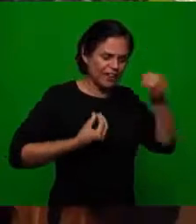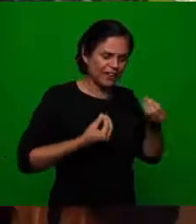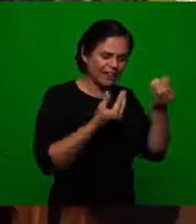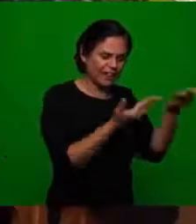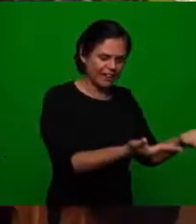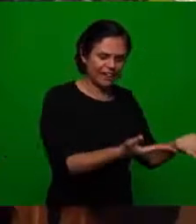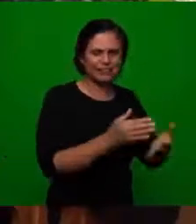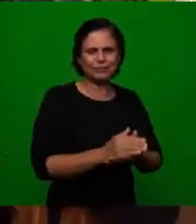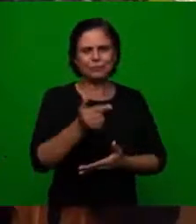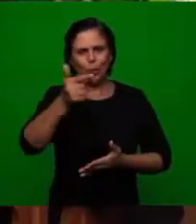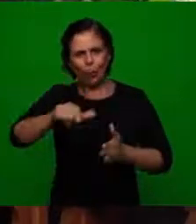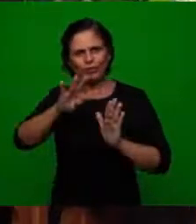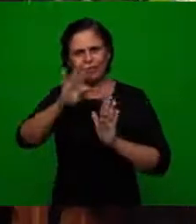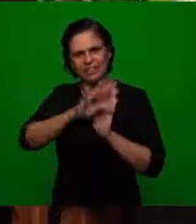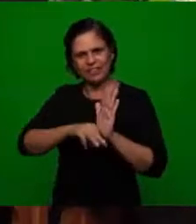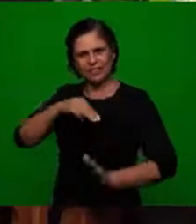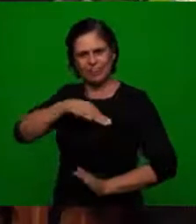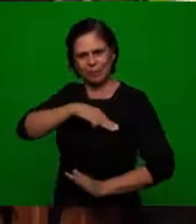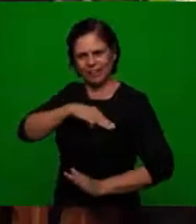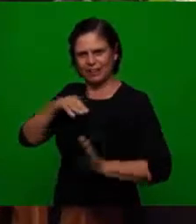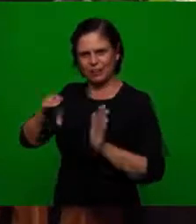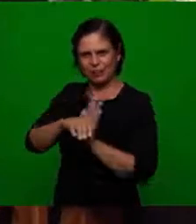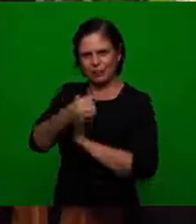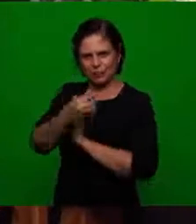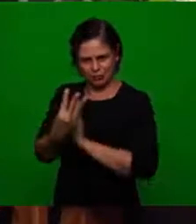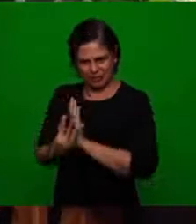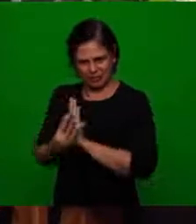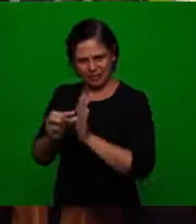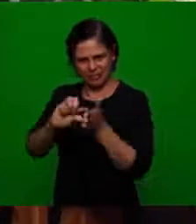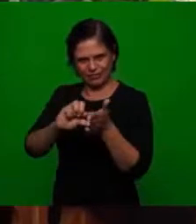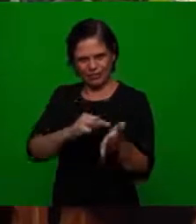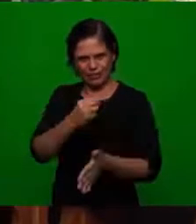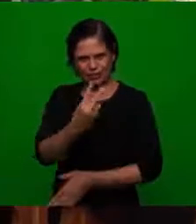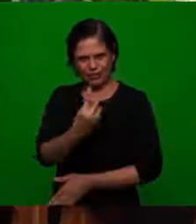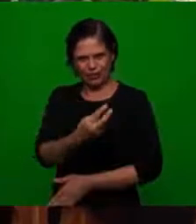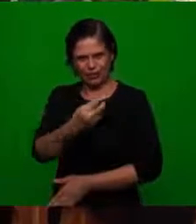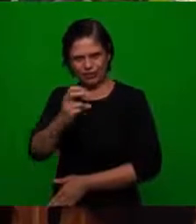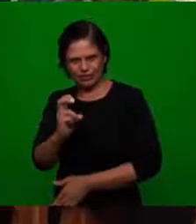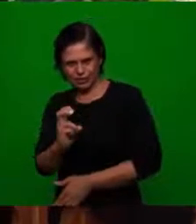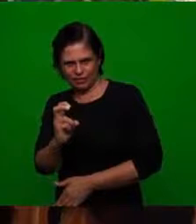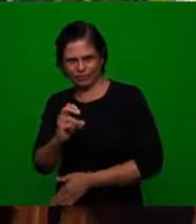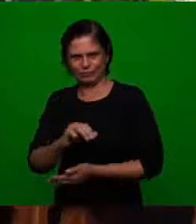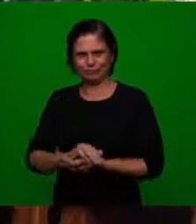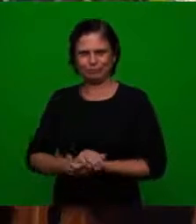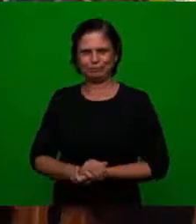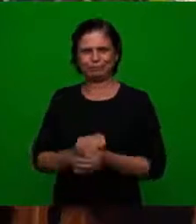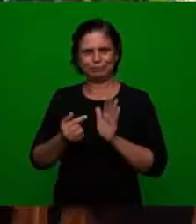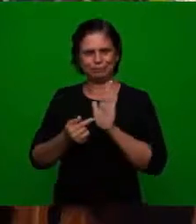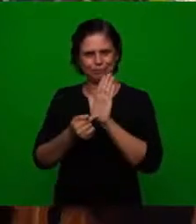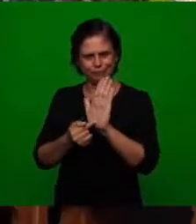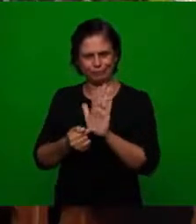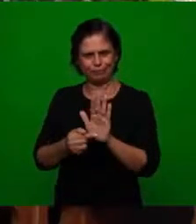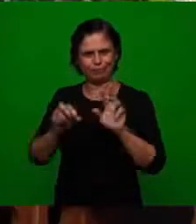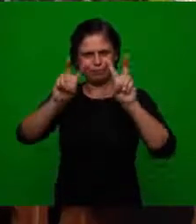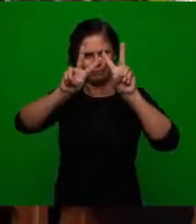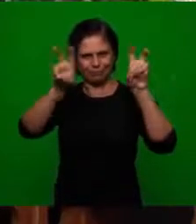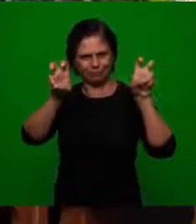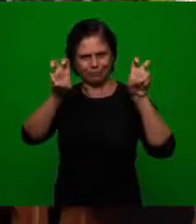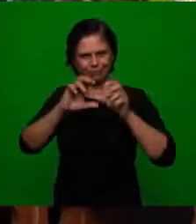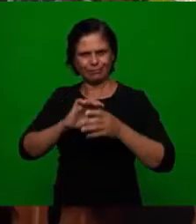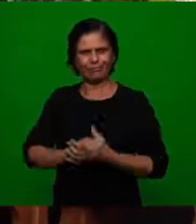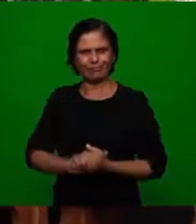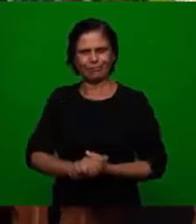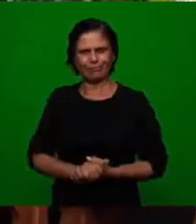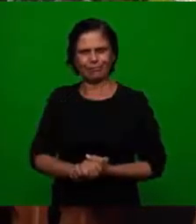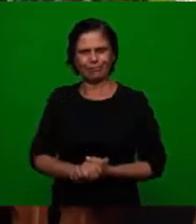life in another text we find in Matthew chapter 13 verse 25 when we find that the expression